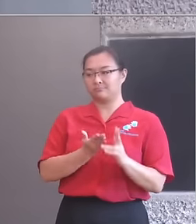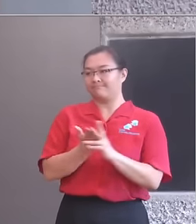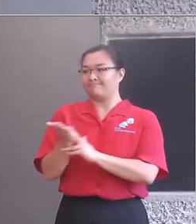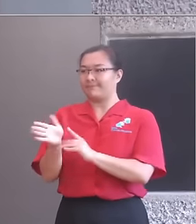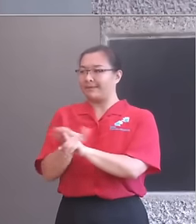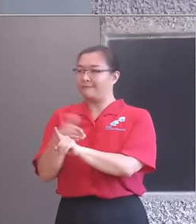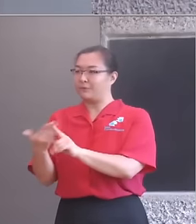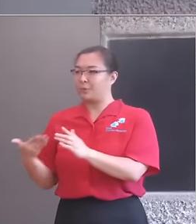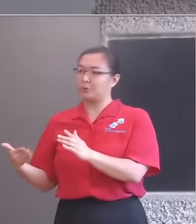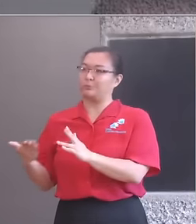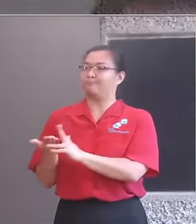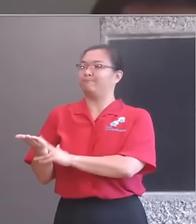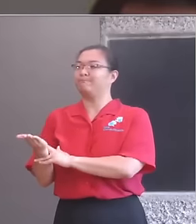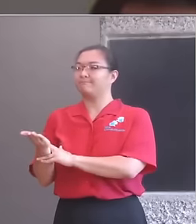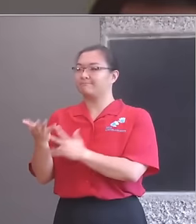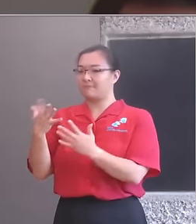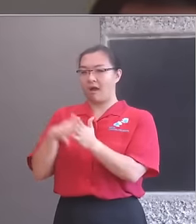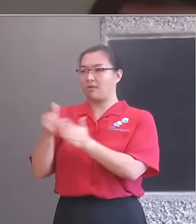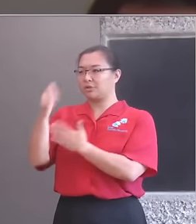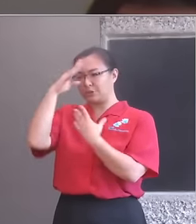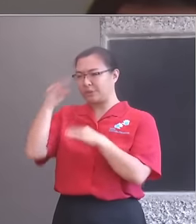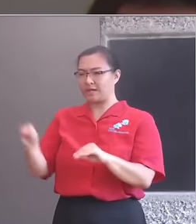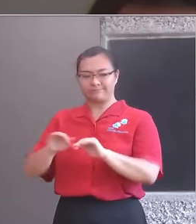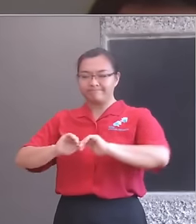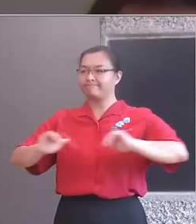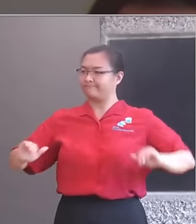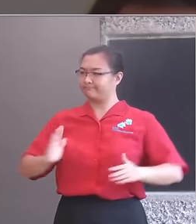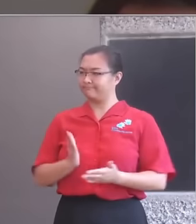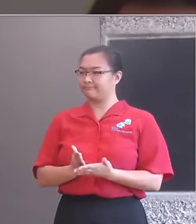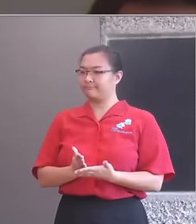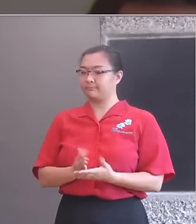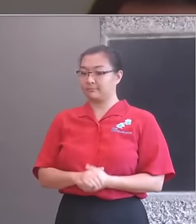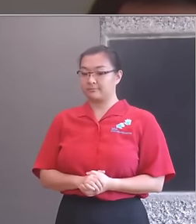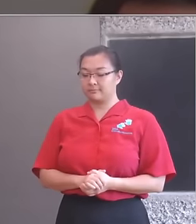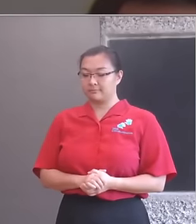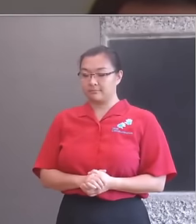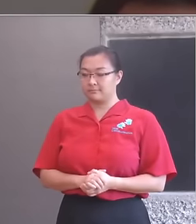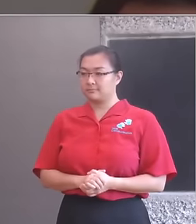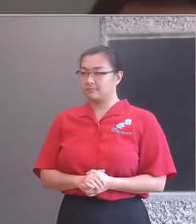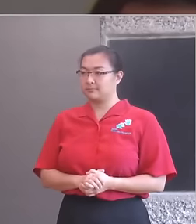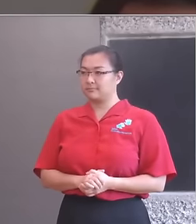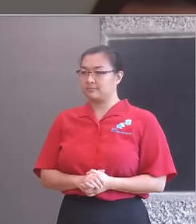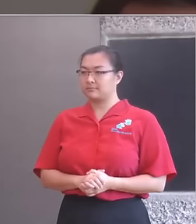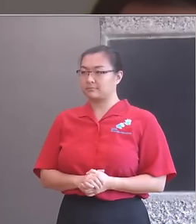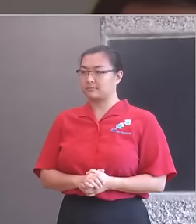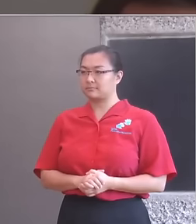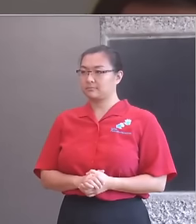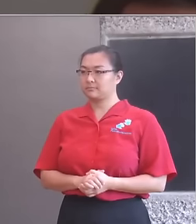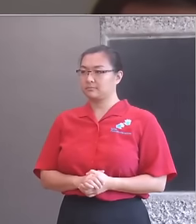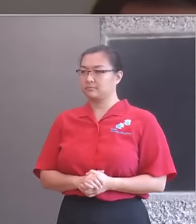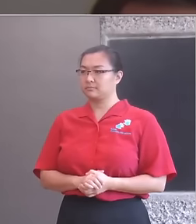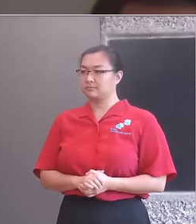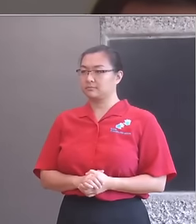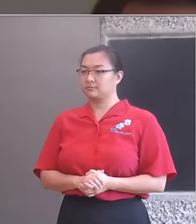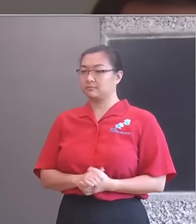or indeed vice versa. In fact, an academic curriculum and a cultural education can only complement